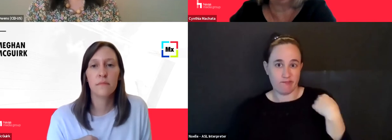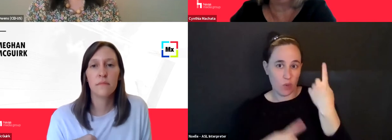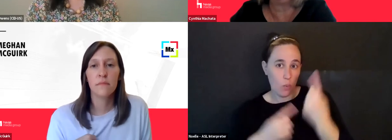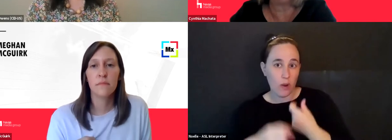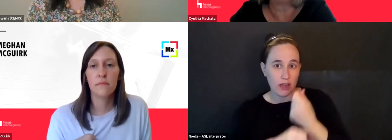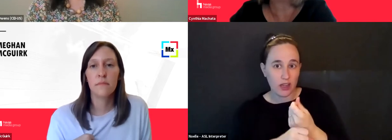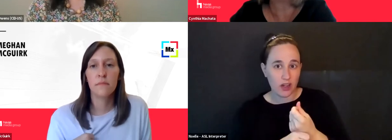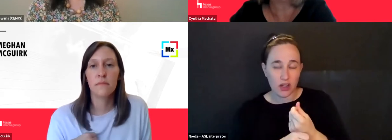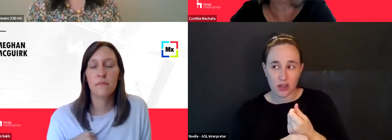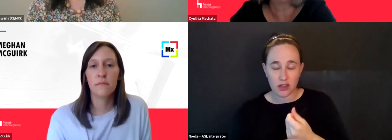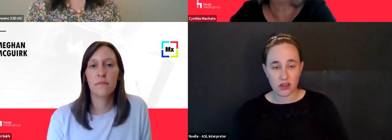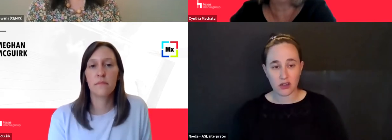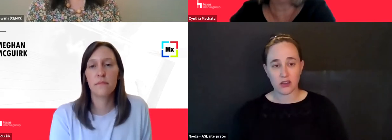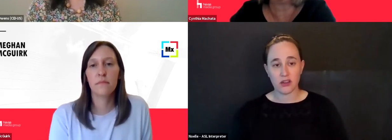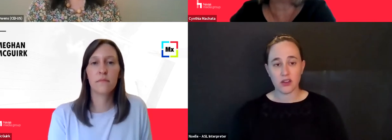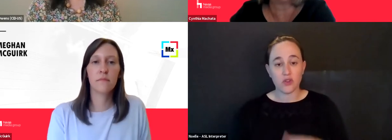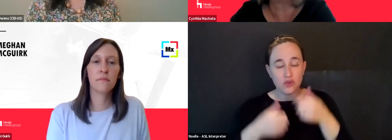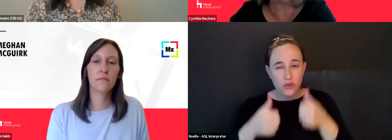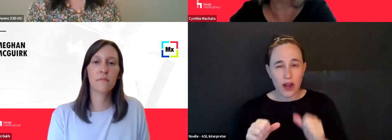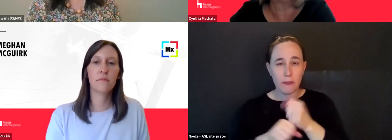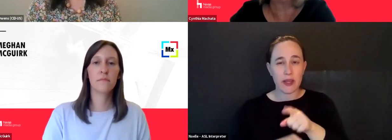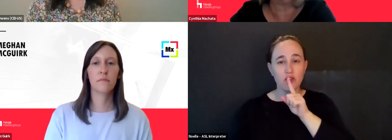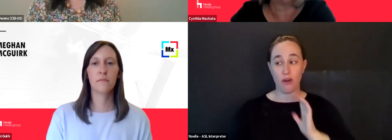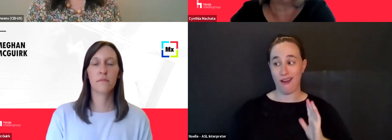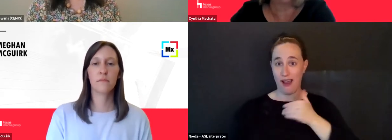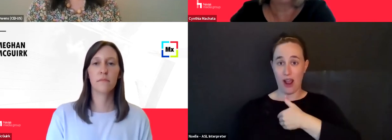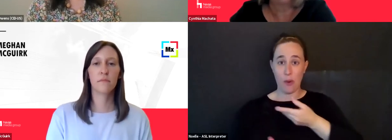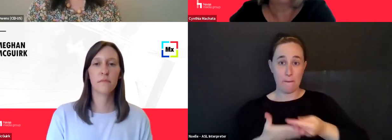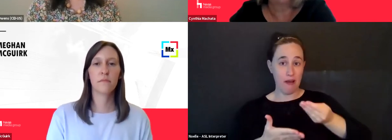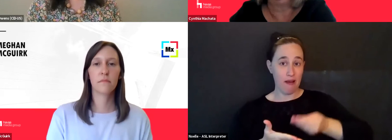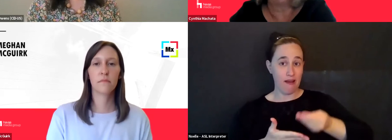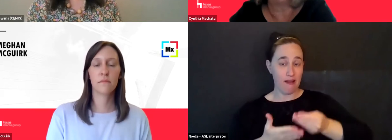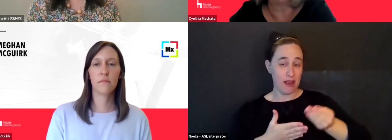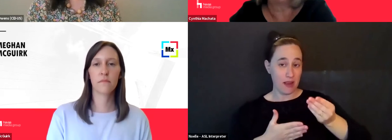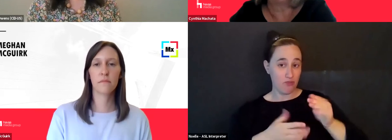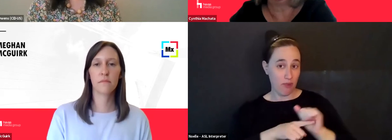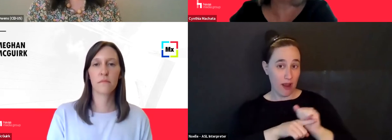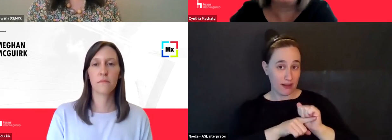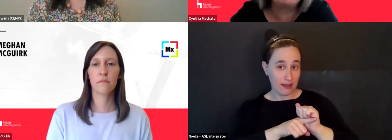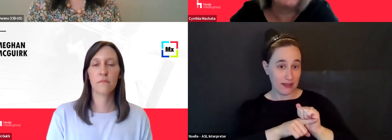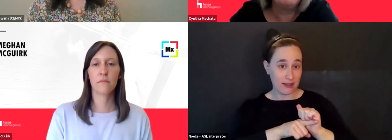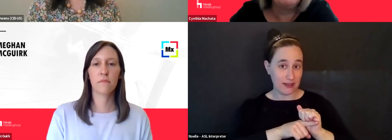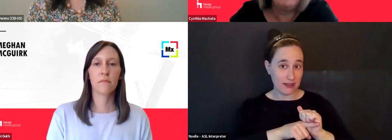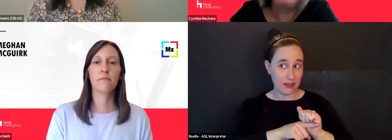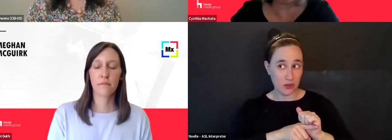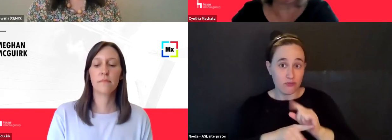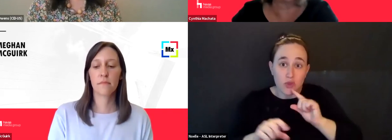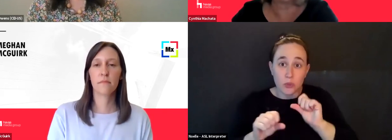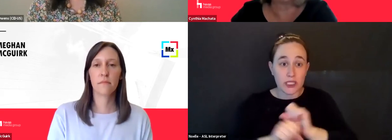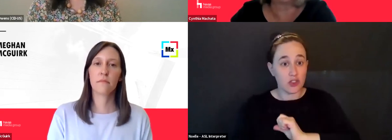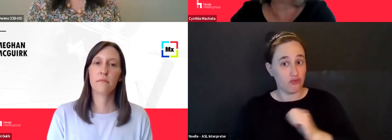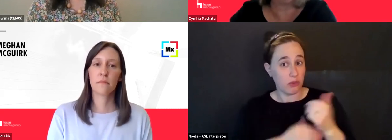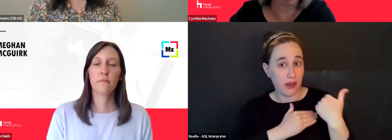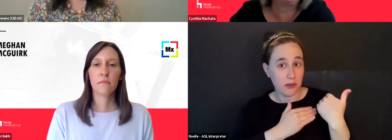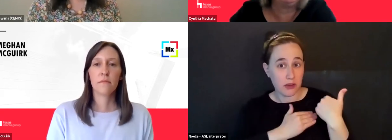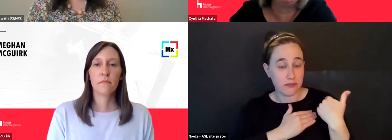sure that, um, you know, our buying practices are, um, are responsible and that we are,